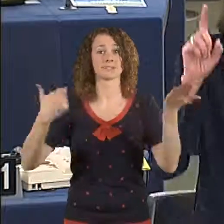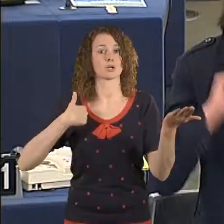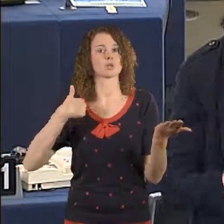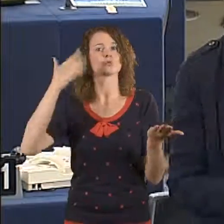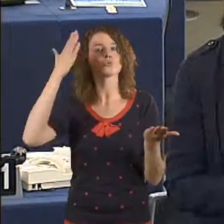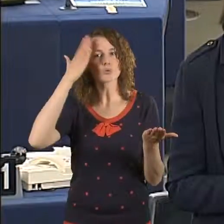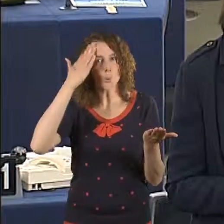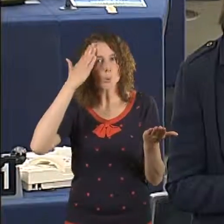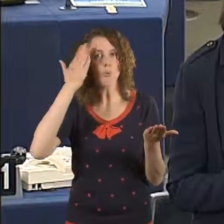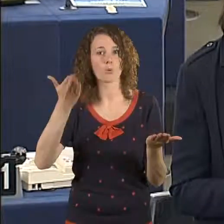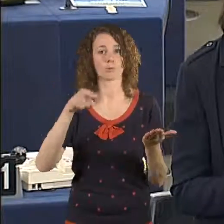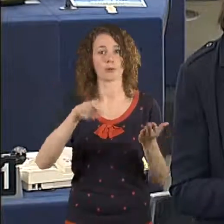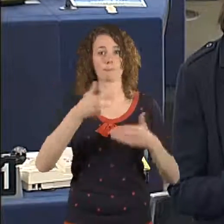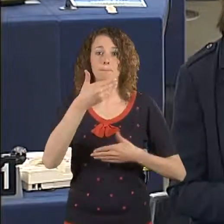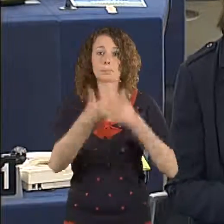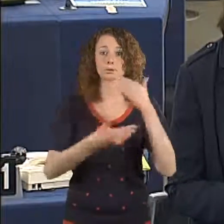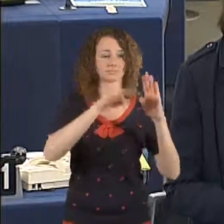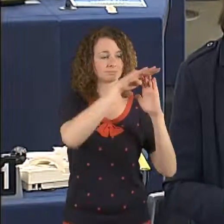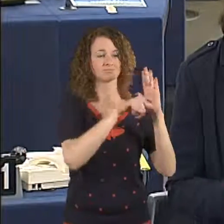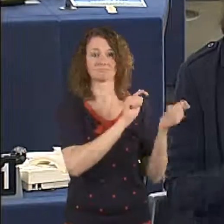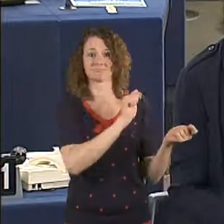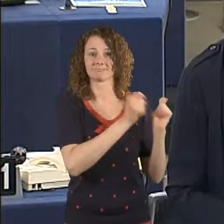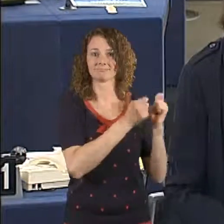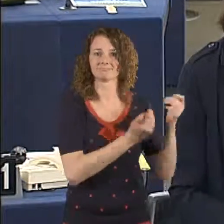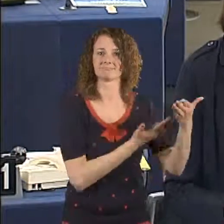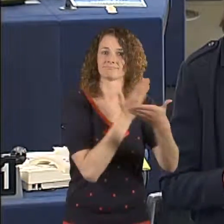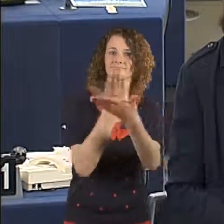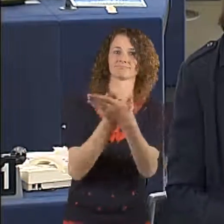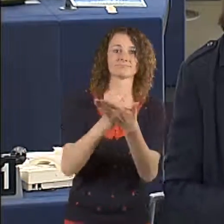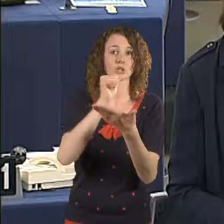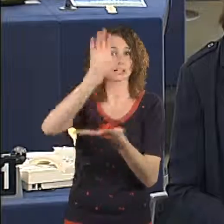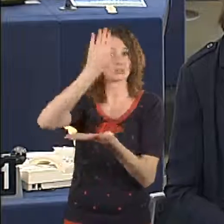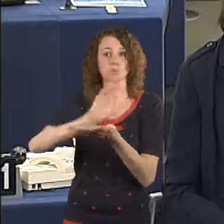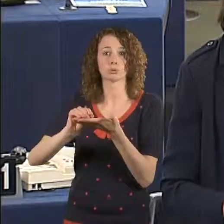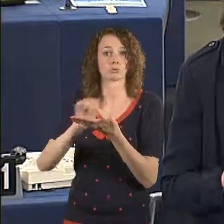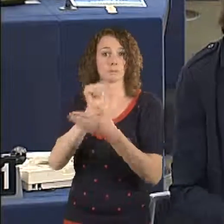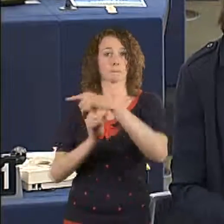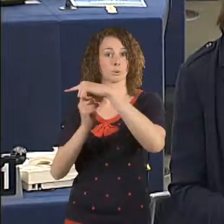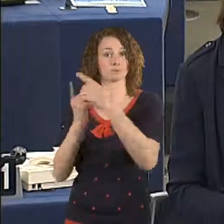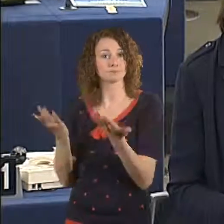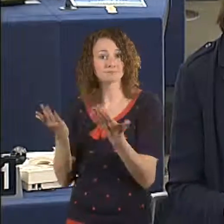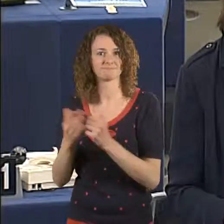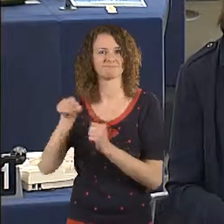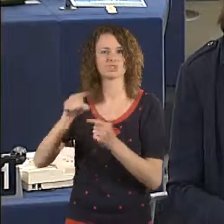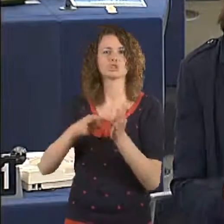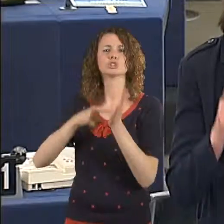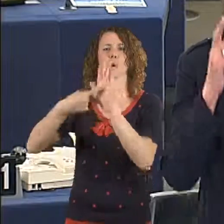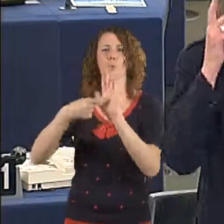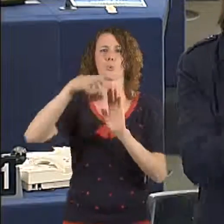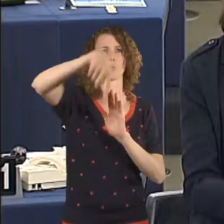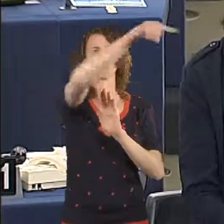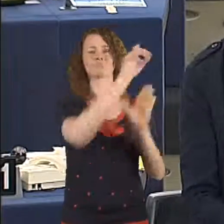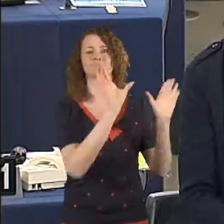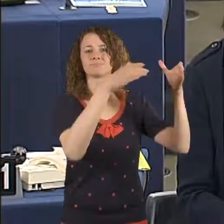breakdown of the rule of law. And then you get your so-called fellow members of your